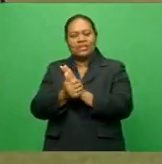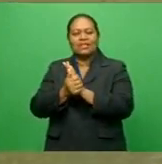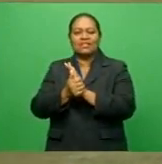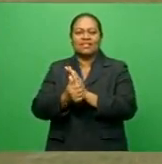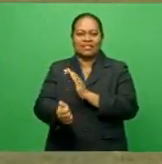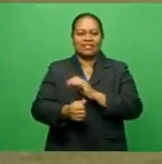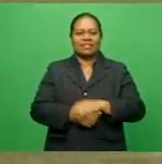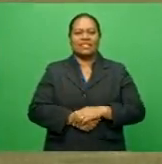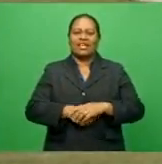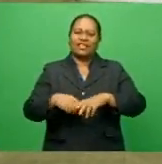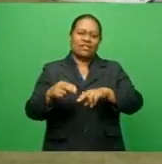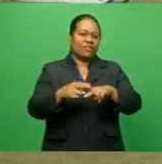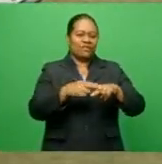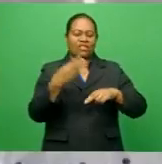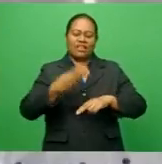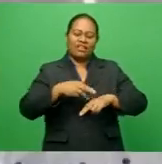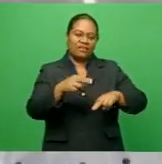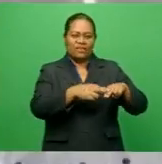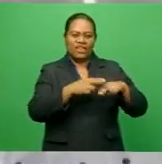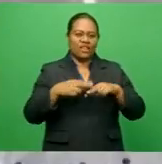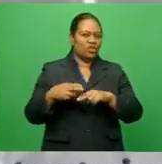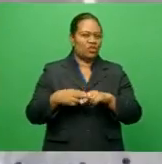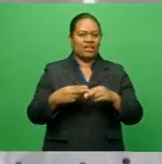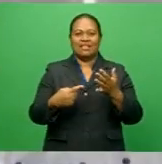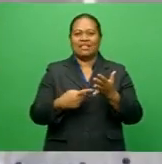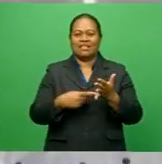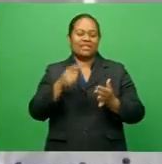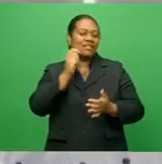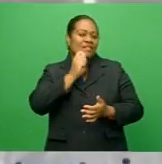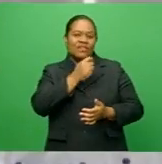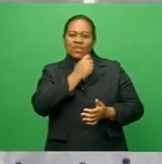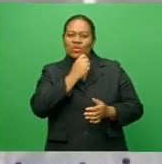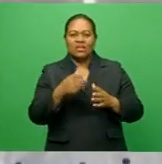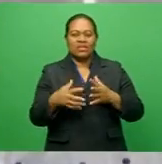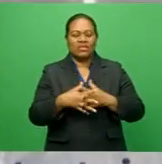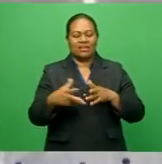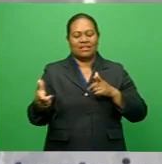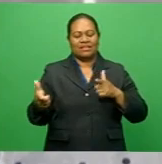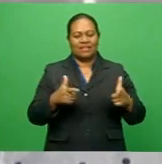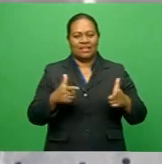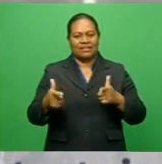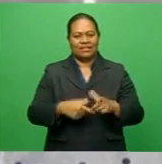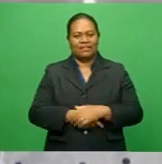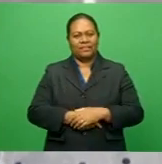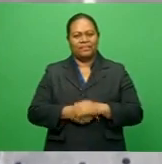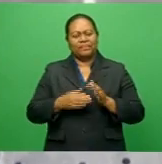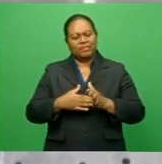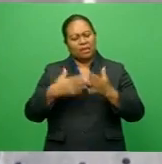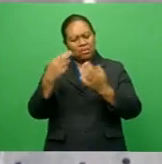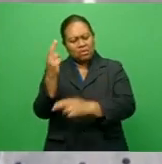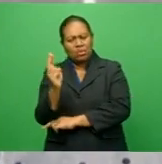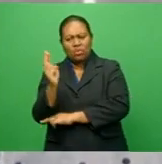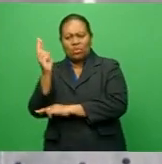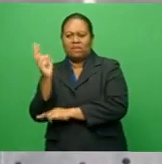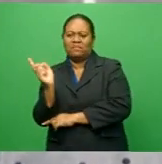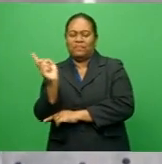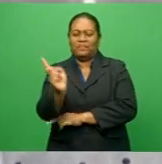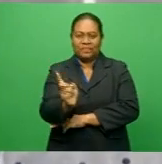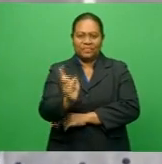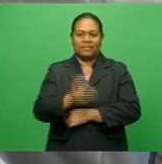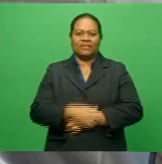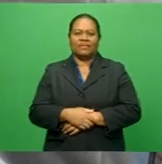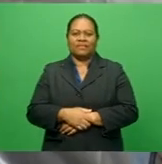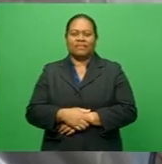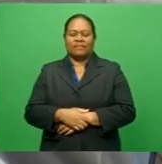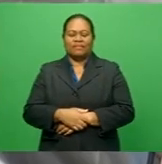13th Fiji Bita Wairiki Sevens. I've been pleased with things I have seen, certainly from the reps themselves and the wider